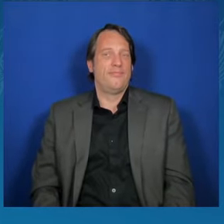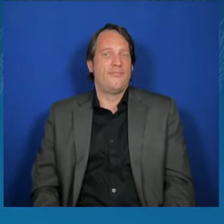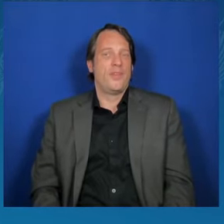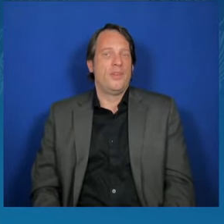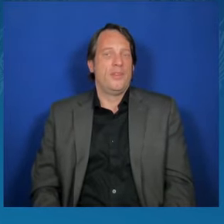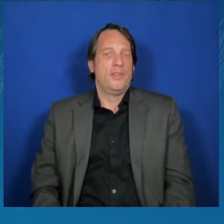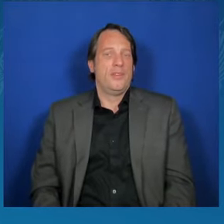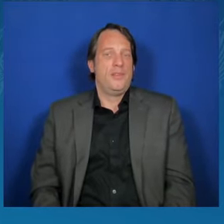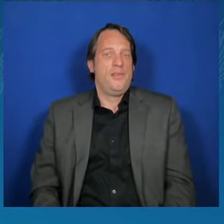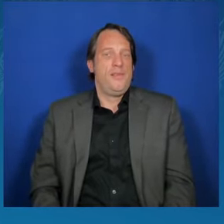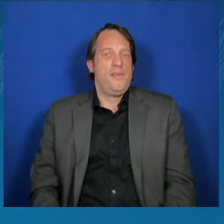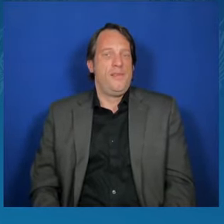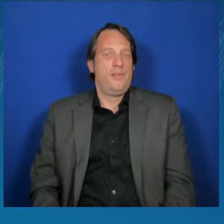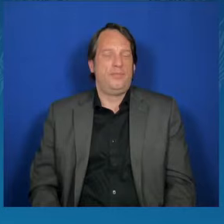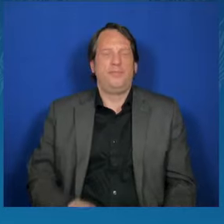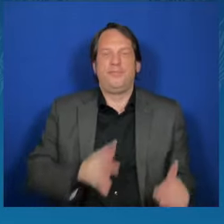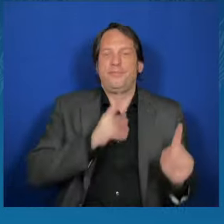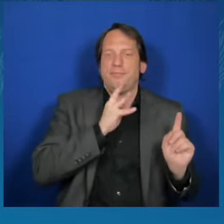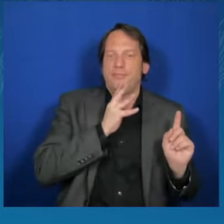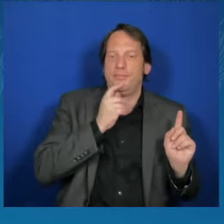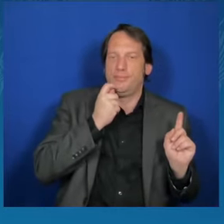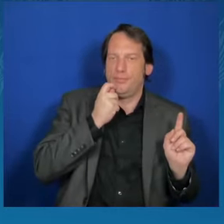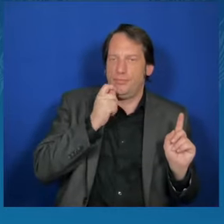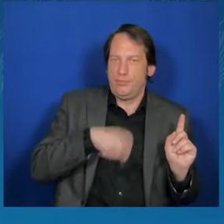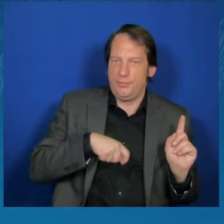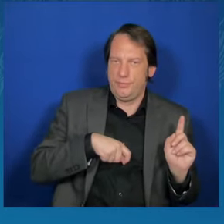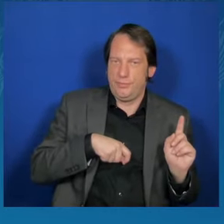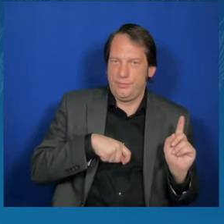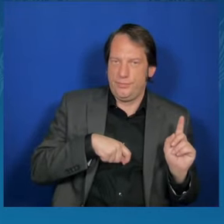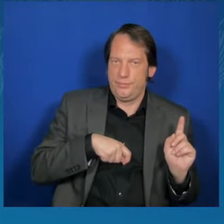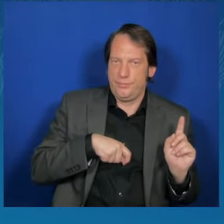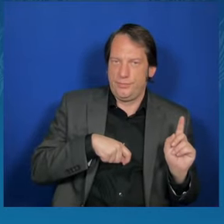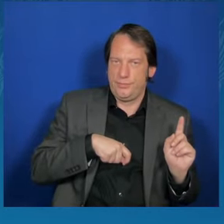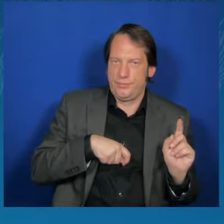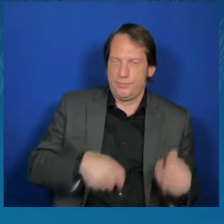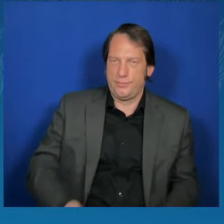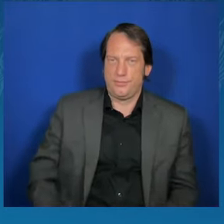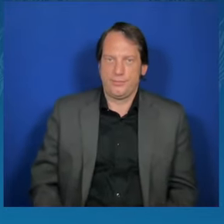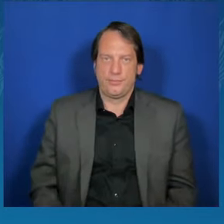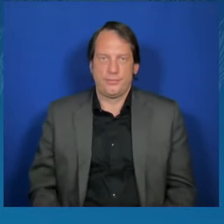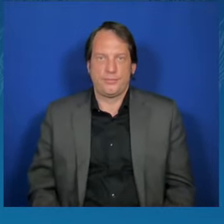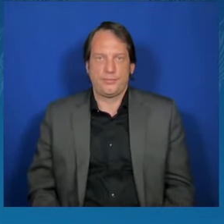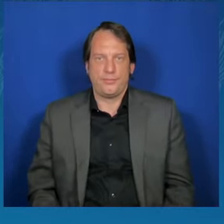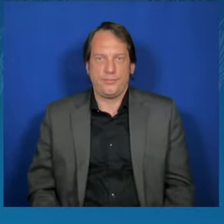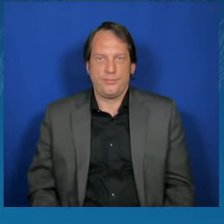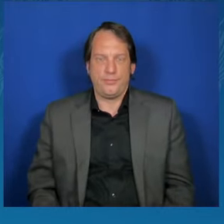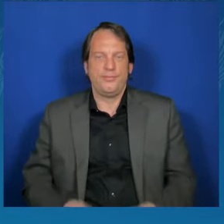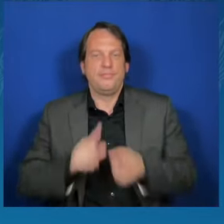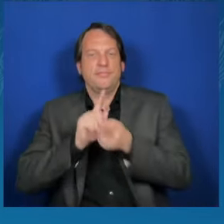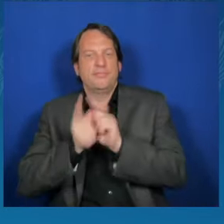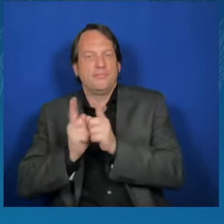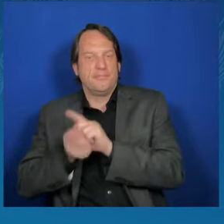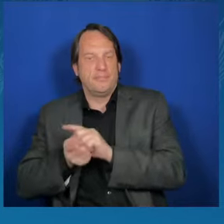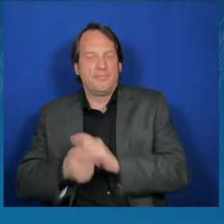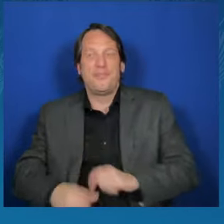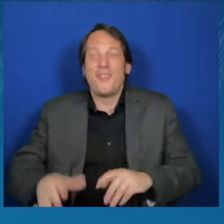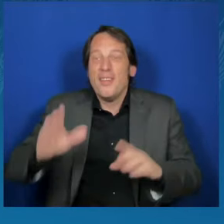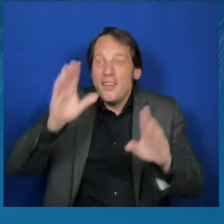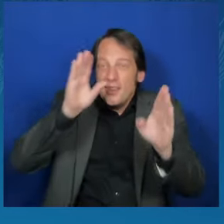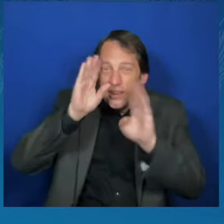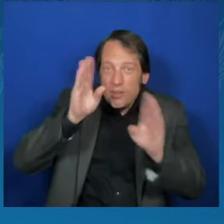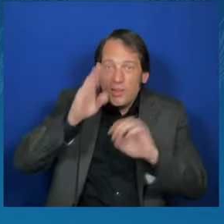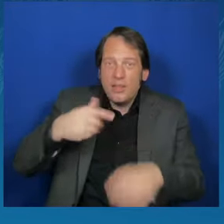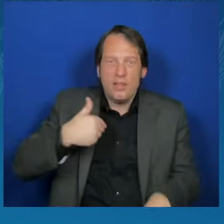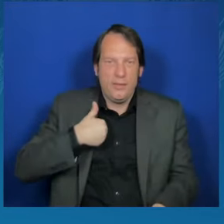Greetings, Nina Kolomievski, Interchannel. I have a question to Madam Vice